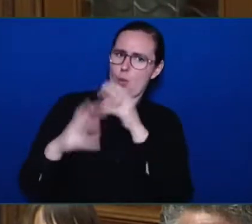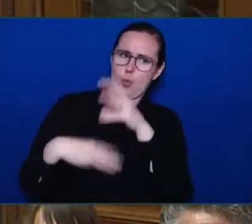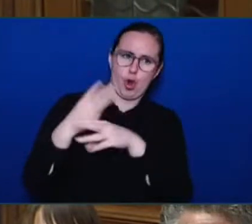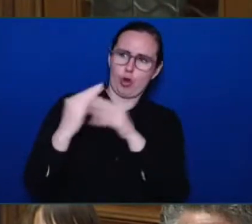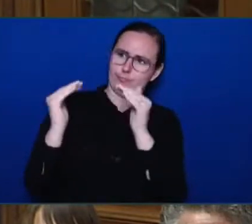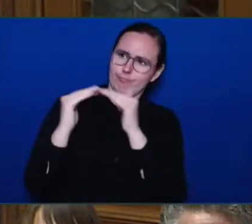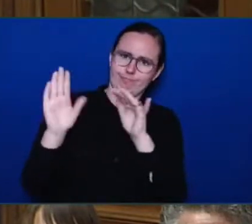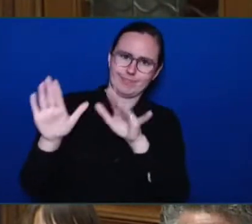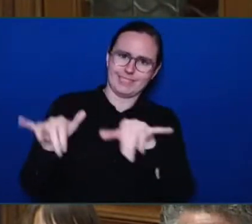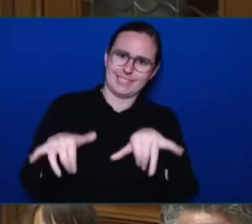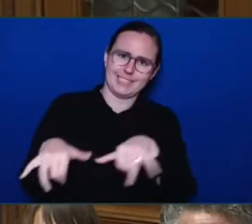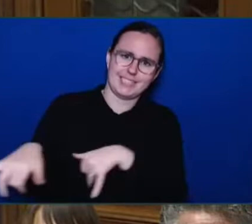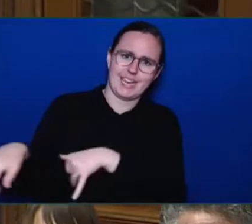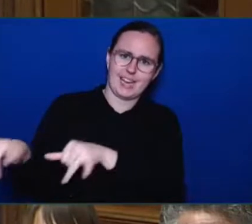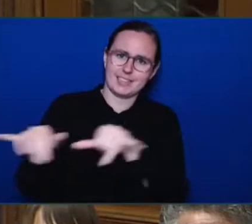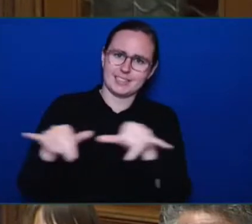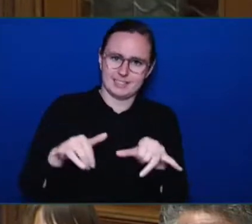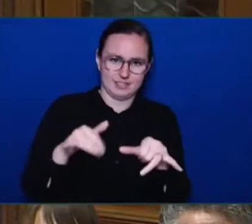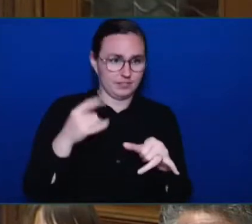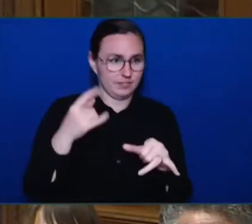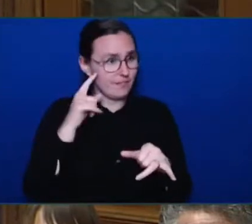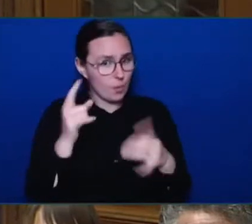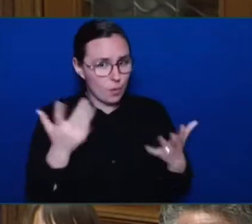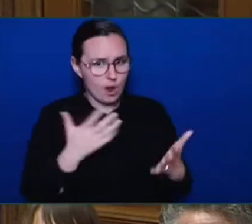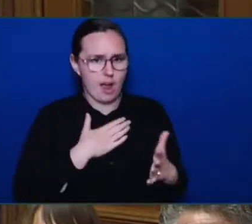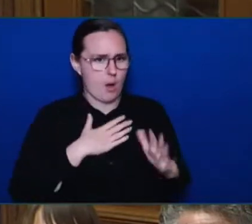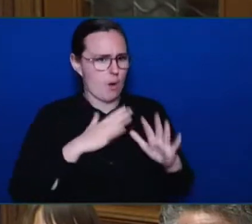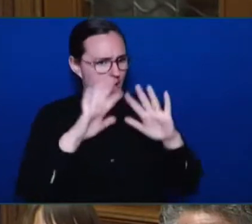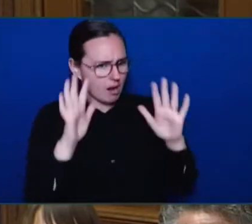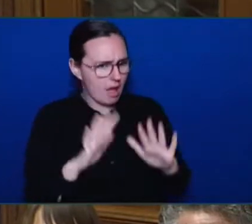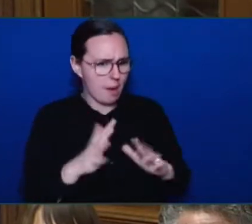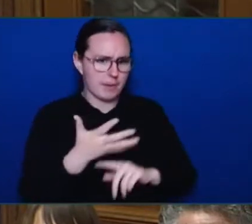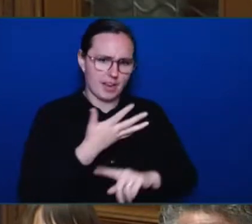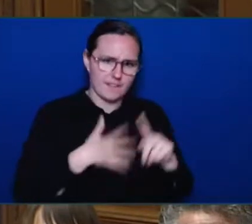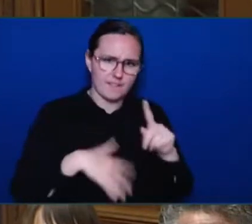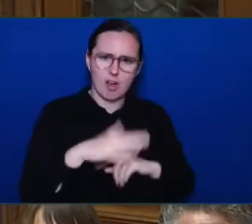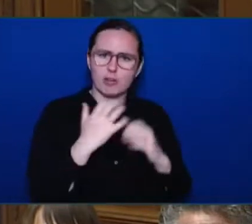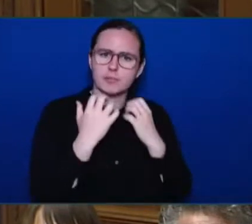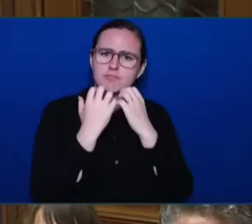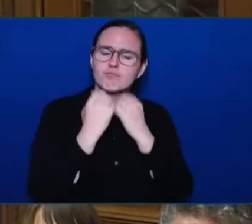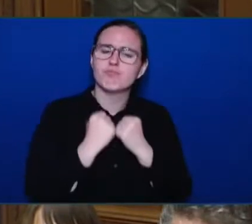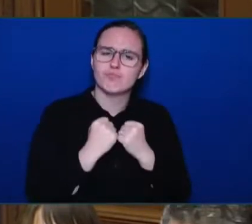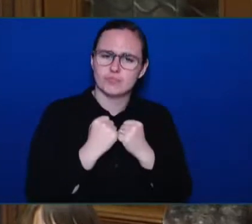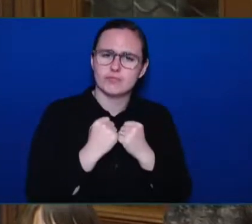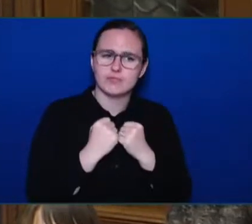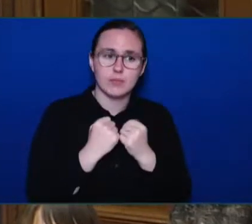No project will proceed unless it fits within the emission targets set out by Clean BC.